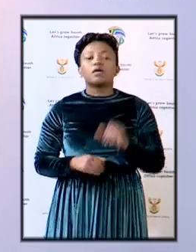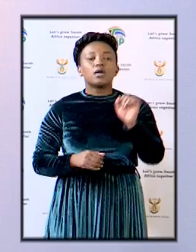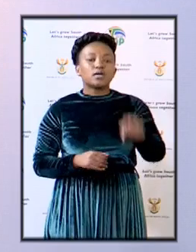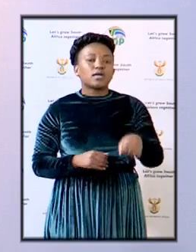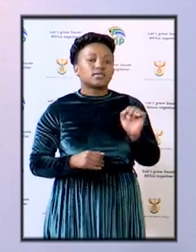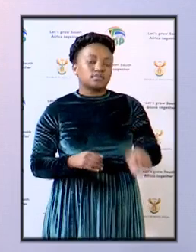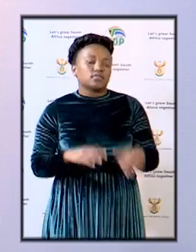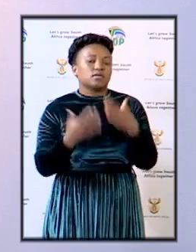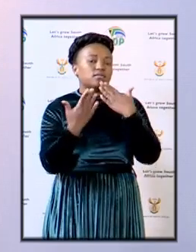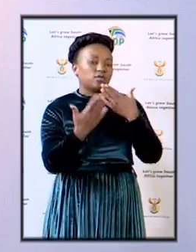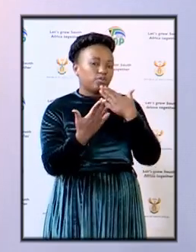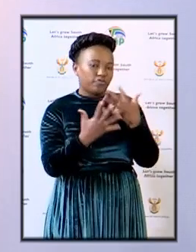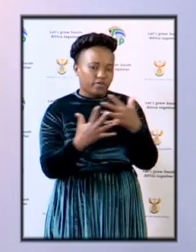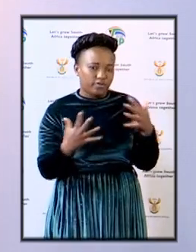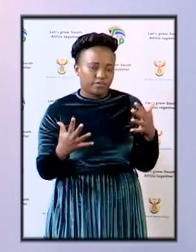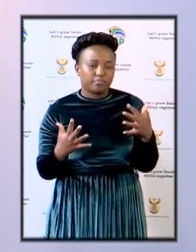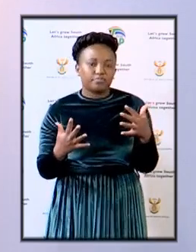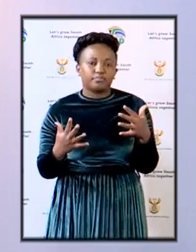yes thank you very much